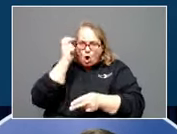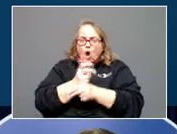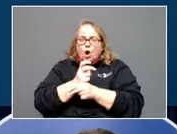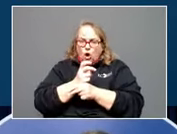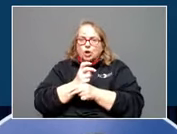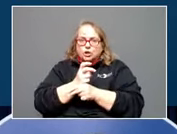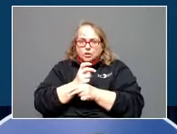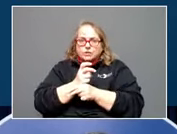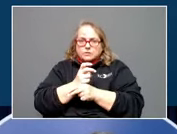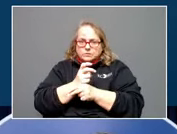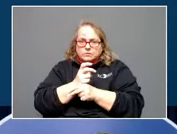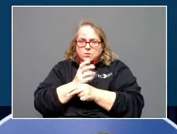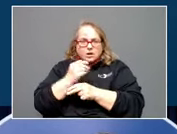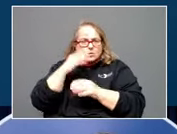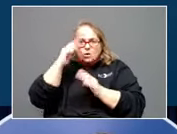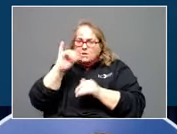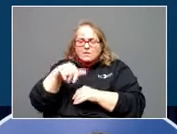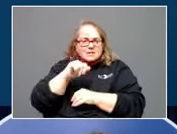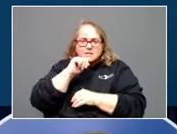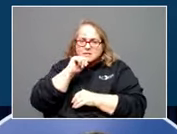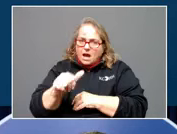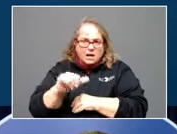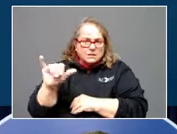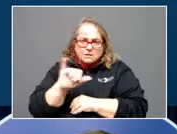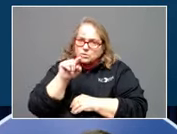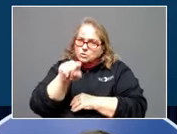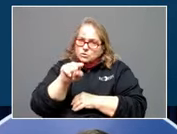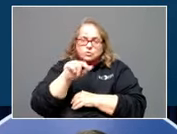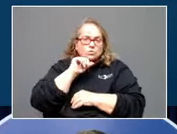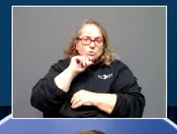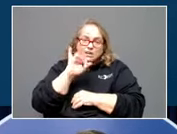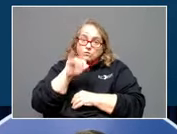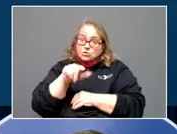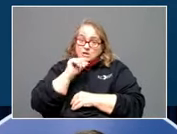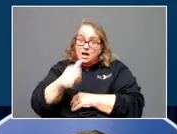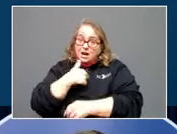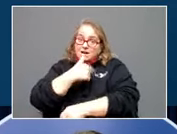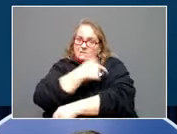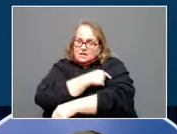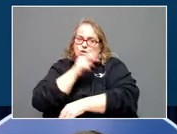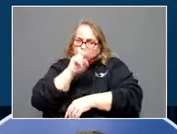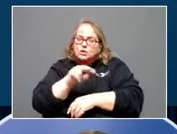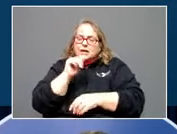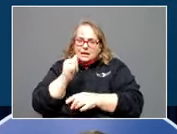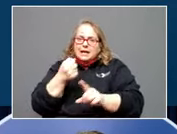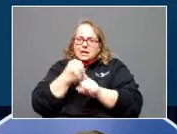And we certainly hope that that is not the case. But with this data that we're seeing, and this is all in real time,